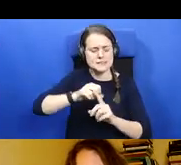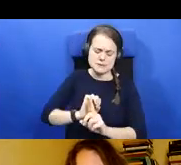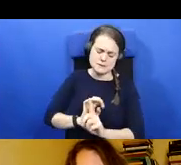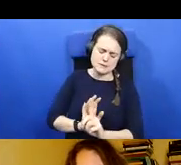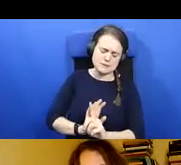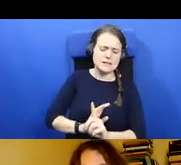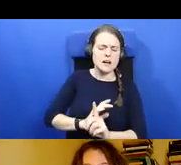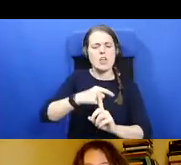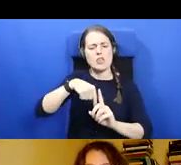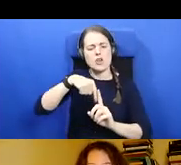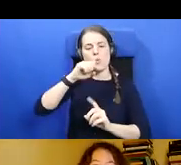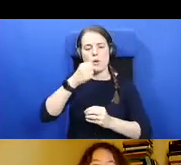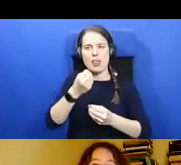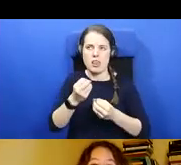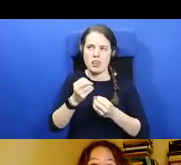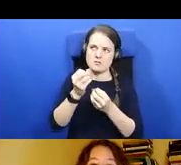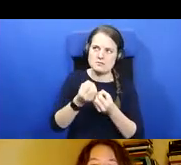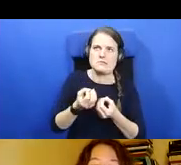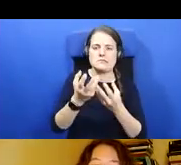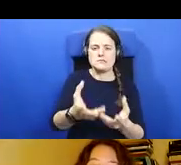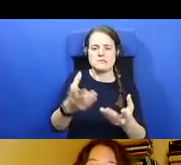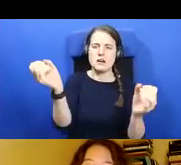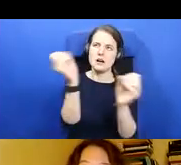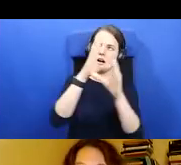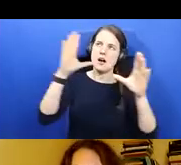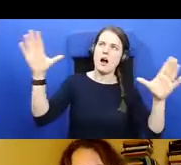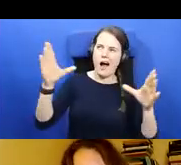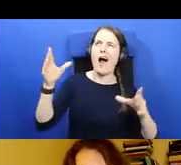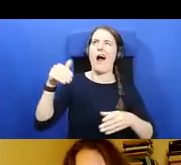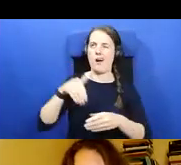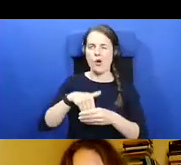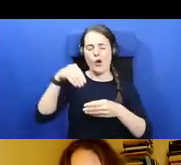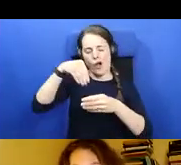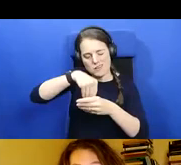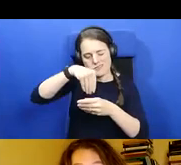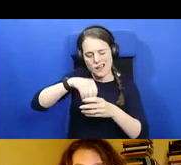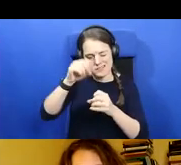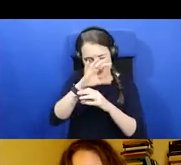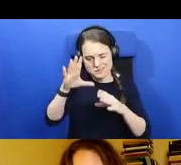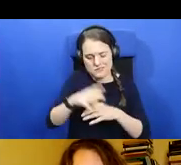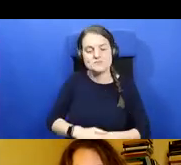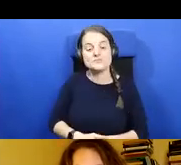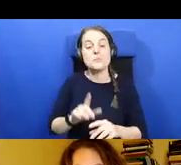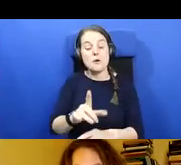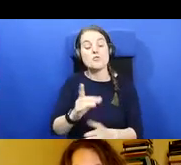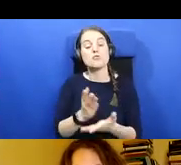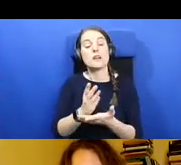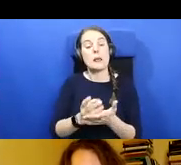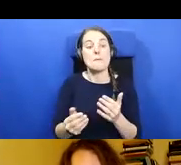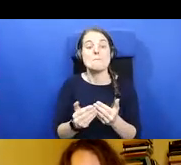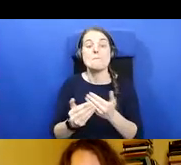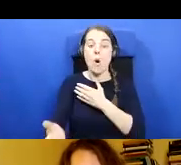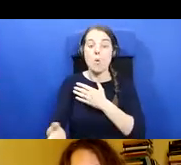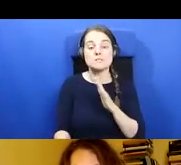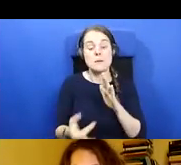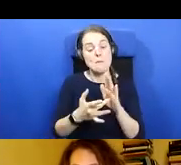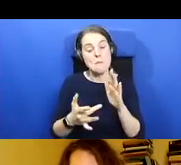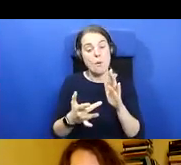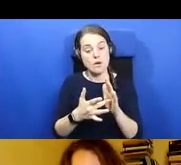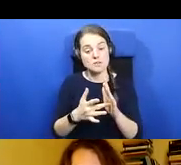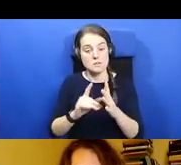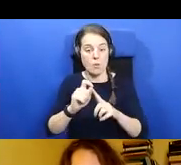remarks as I said in a greater context. And the first one for me and it's really the most important is